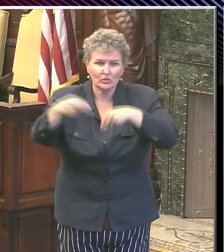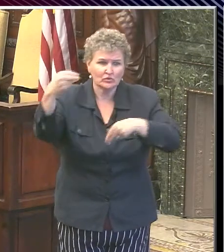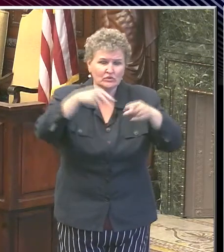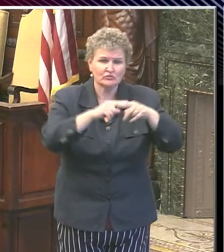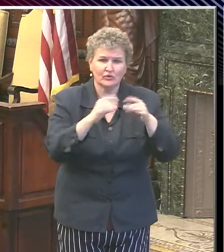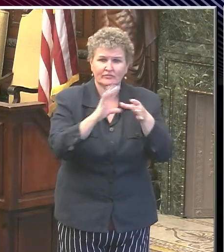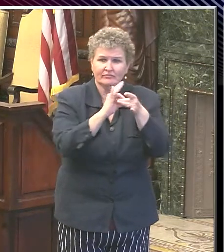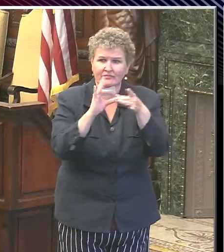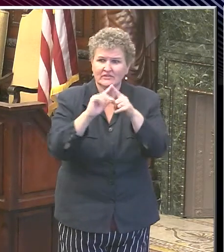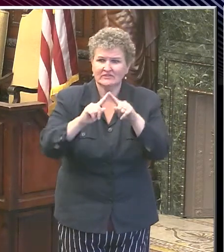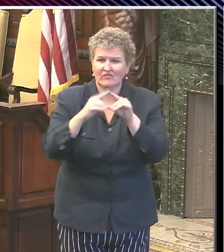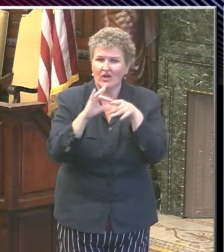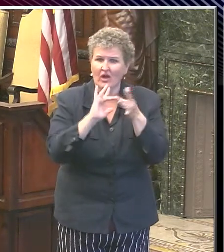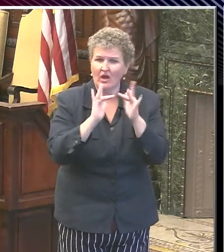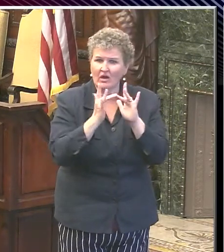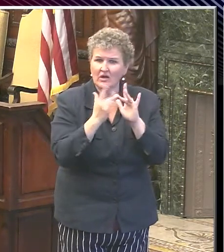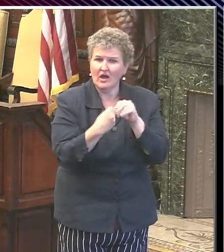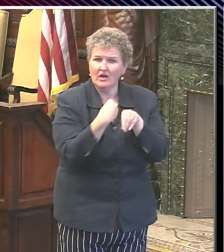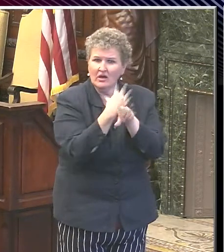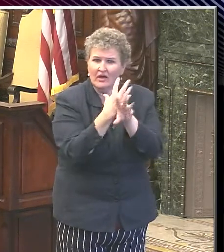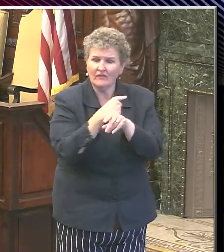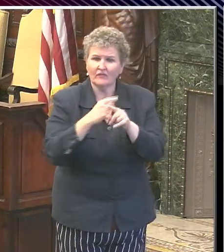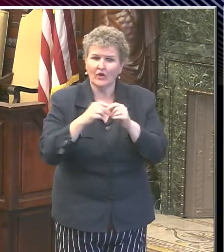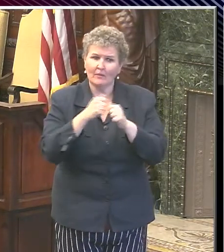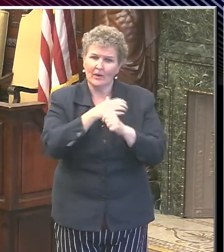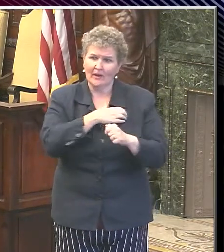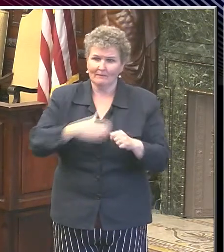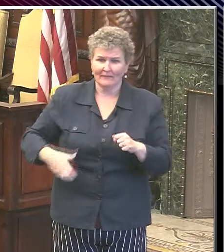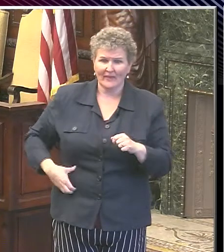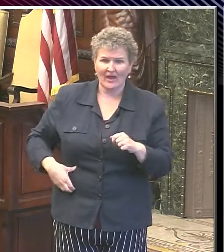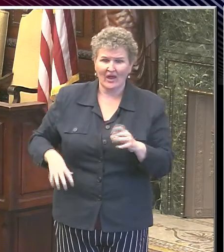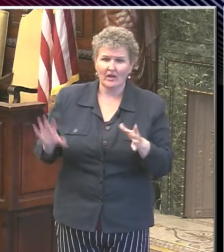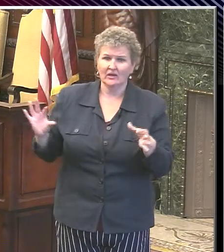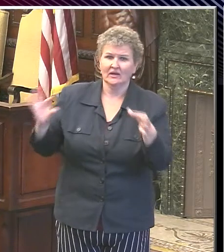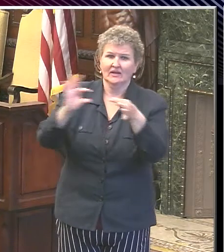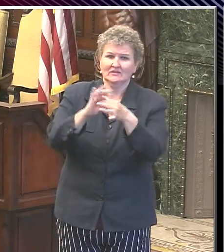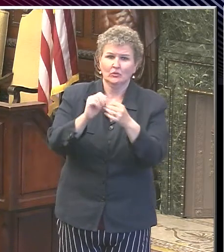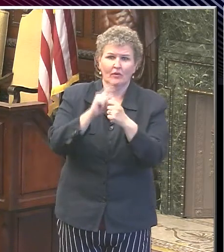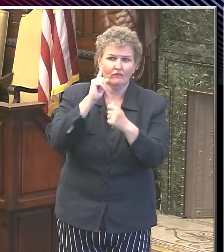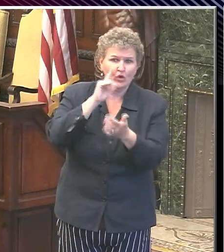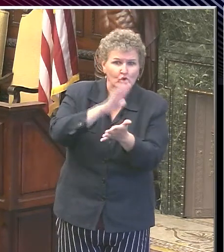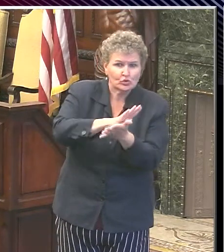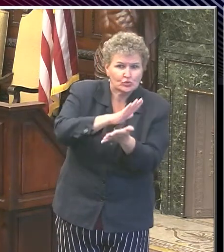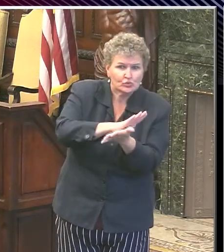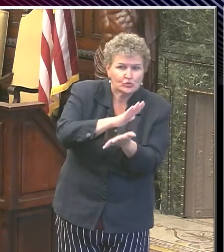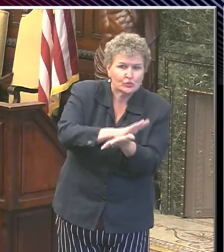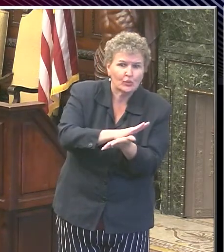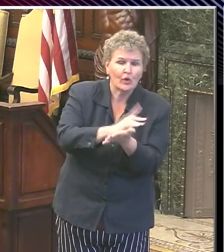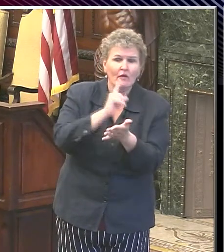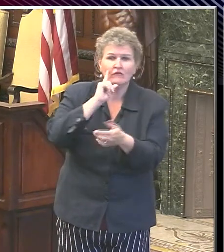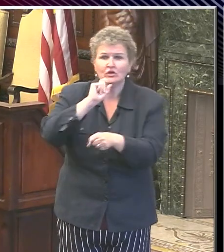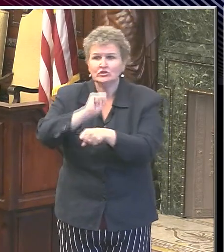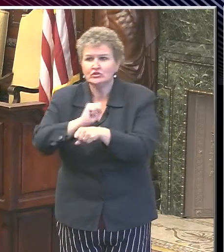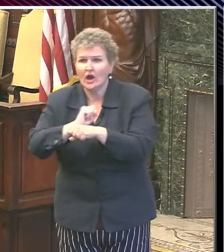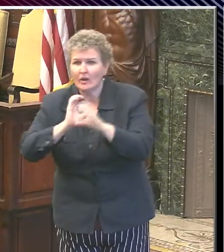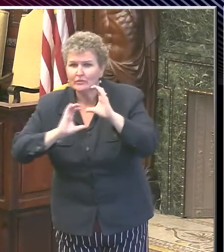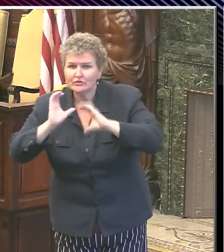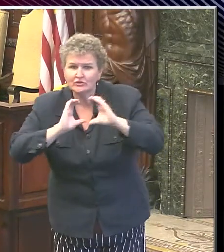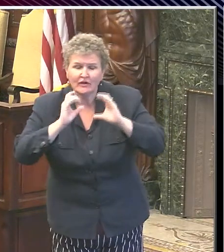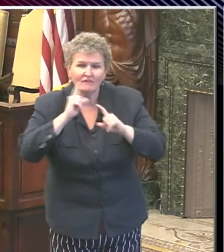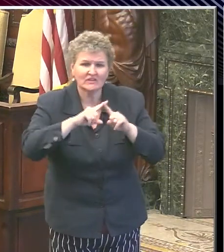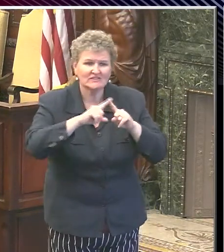and get the right equipment to them so that they can be online both for school, for job searches, for other information,